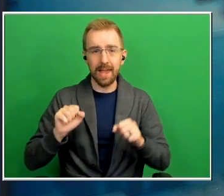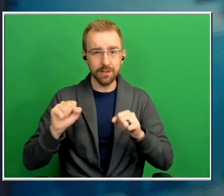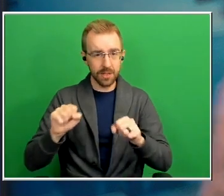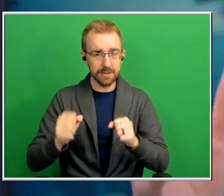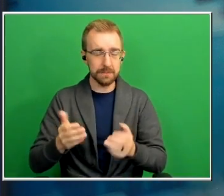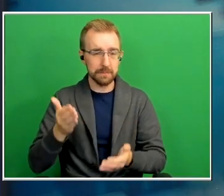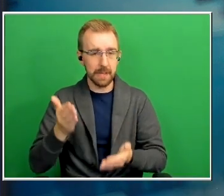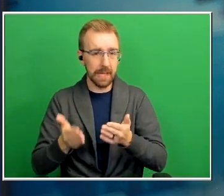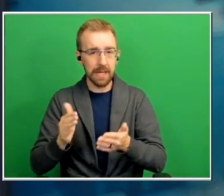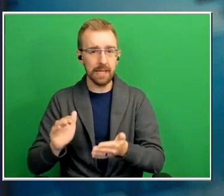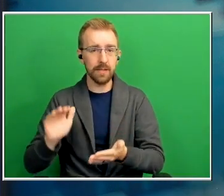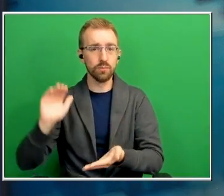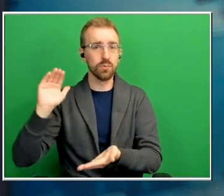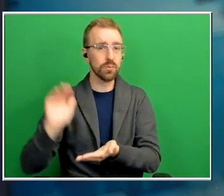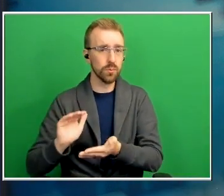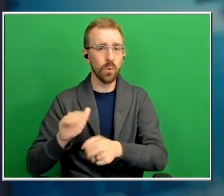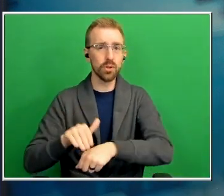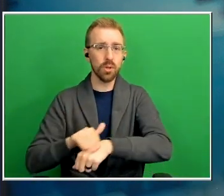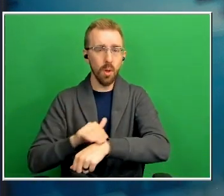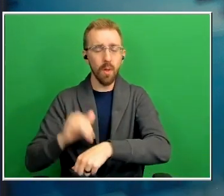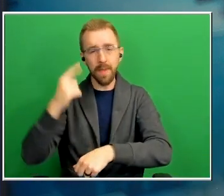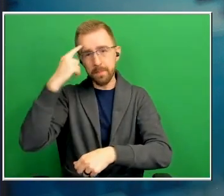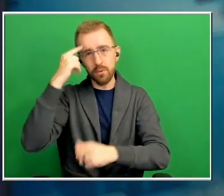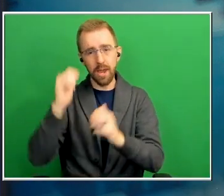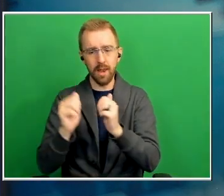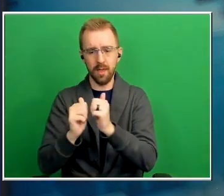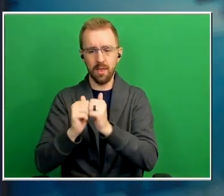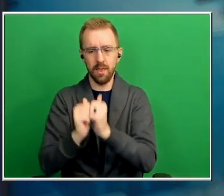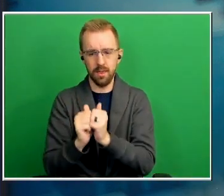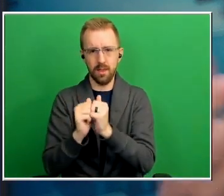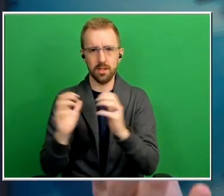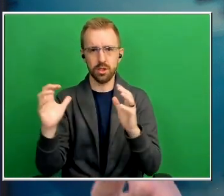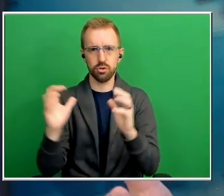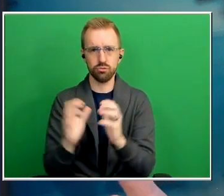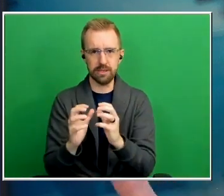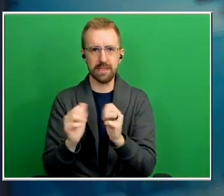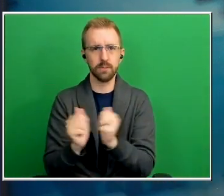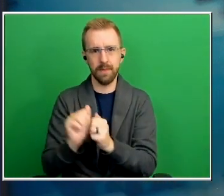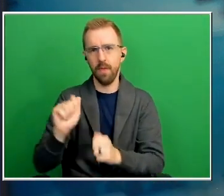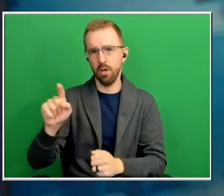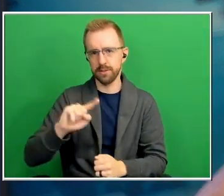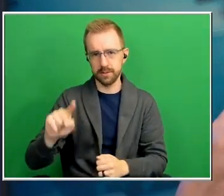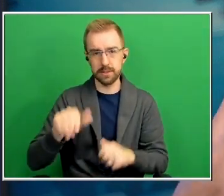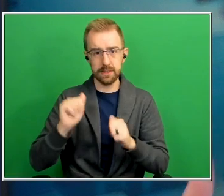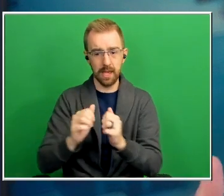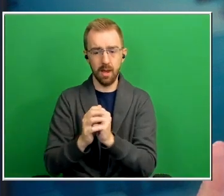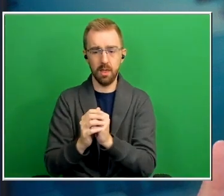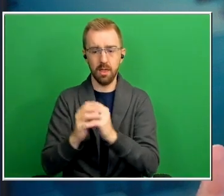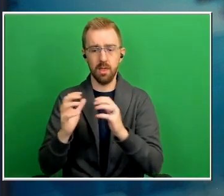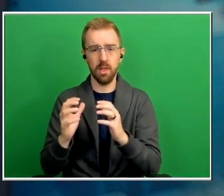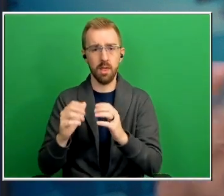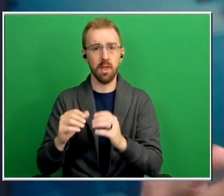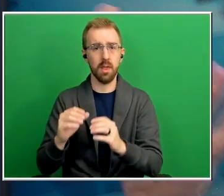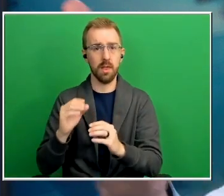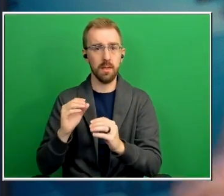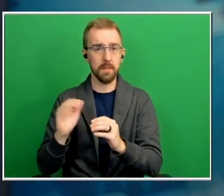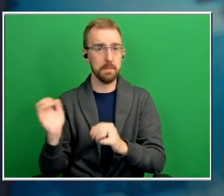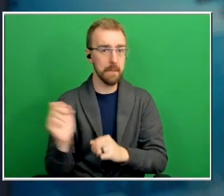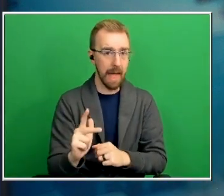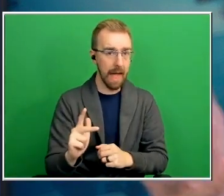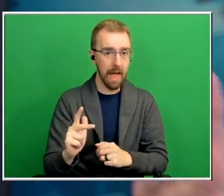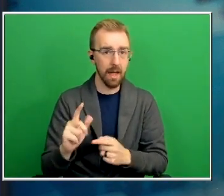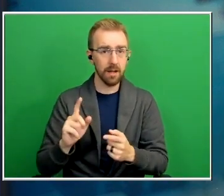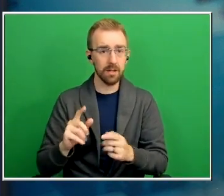that that shrinkage of the brain that we can see with alzheimer's disease can we restore the brain uh not to its previous